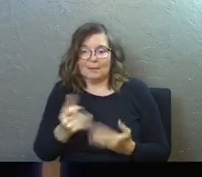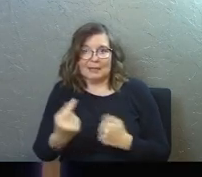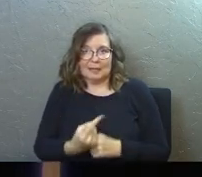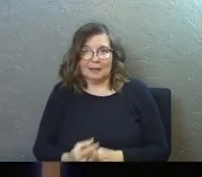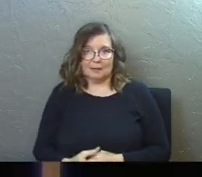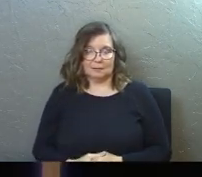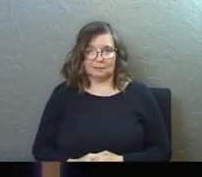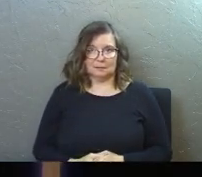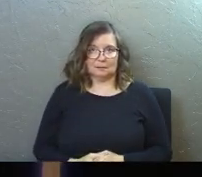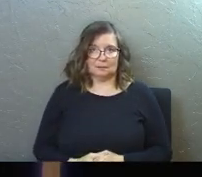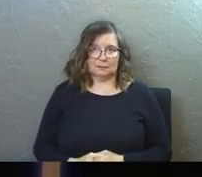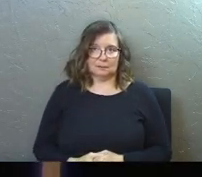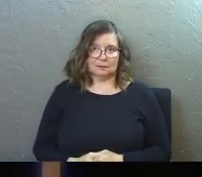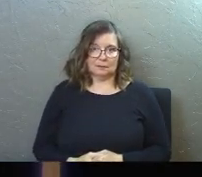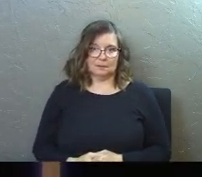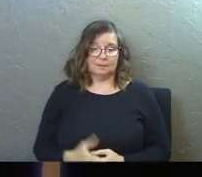that day.